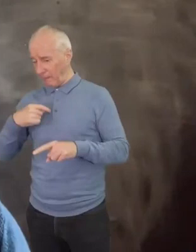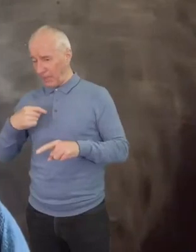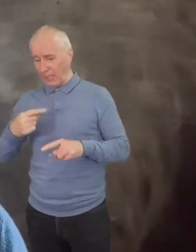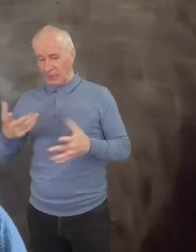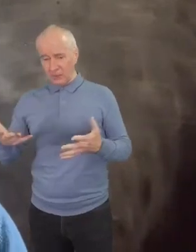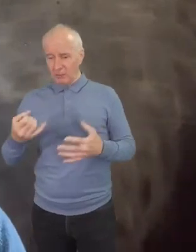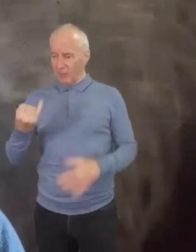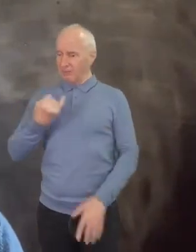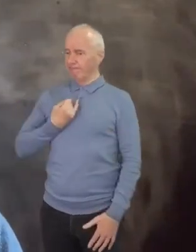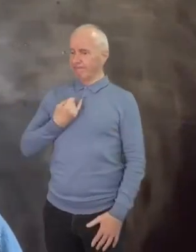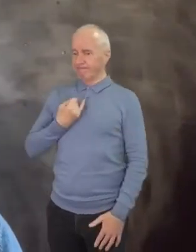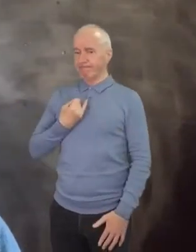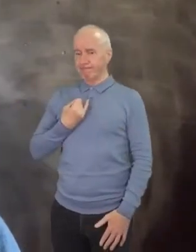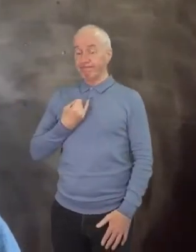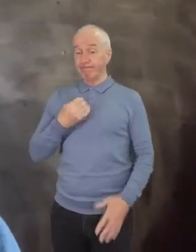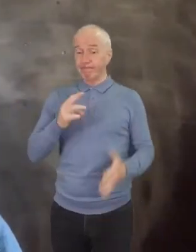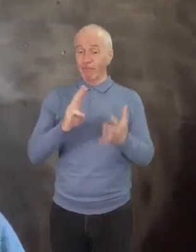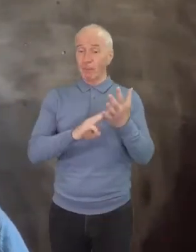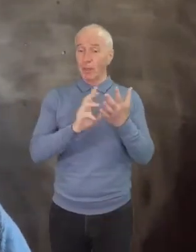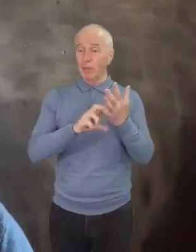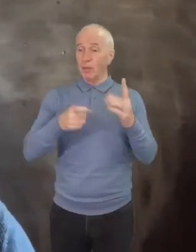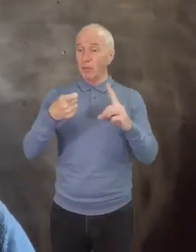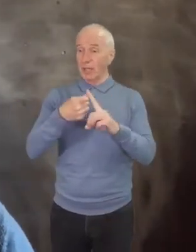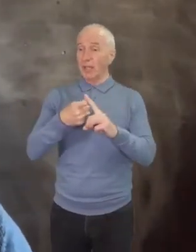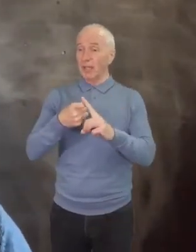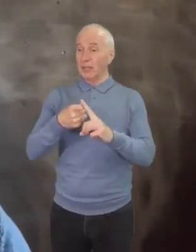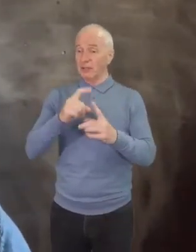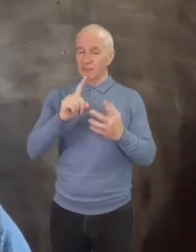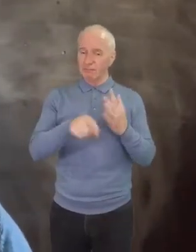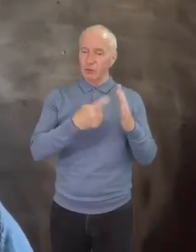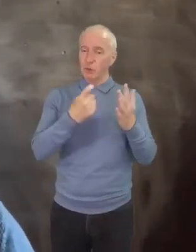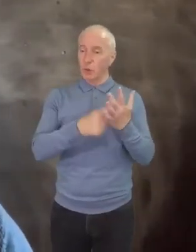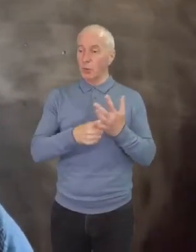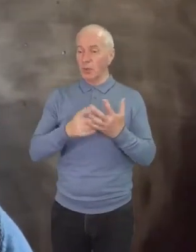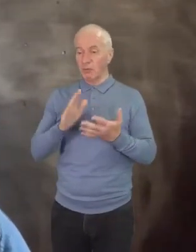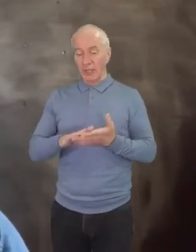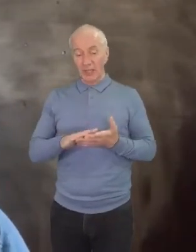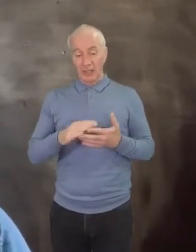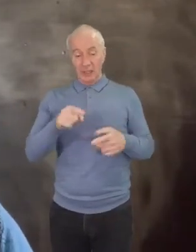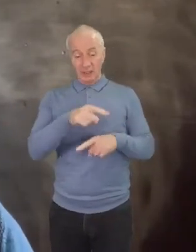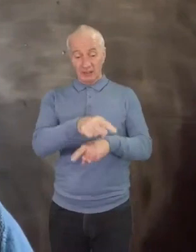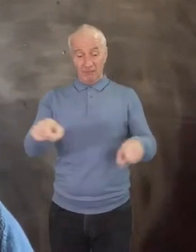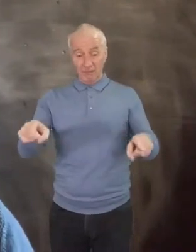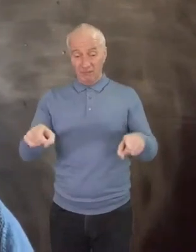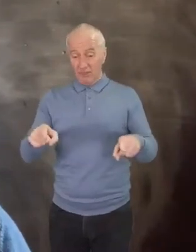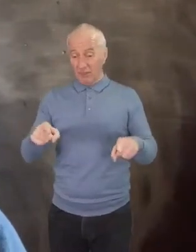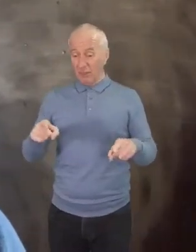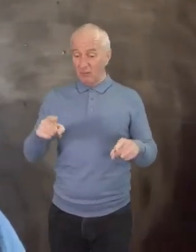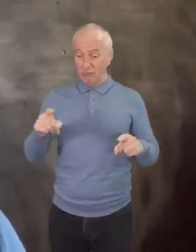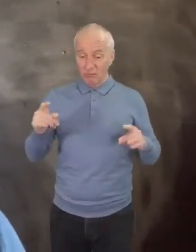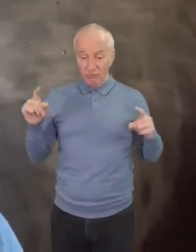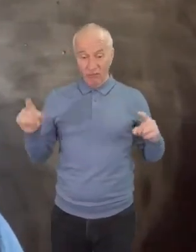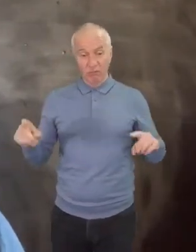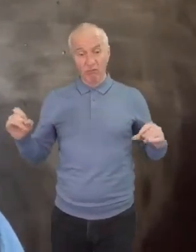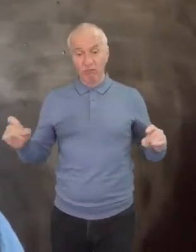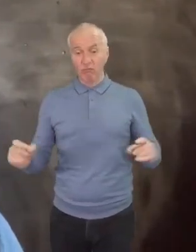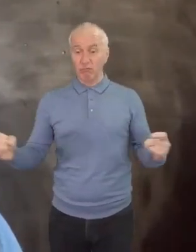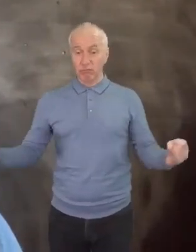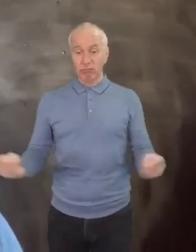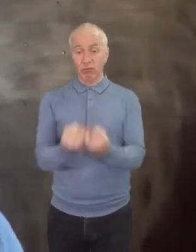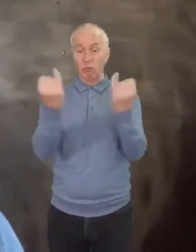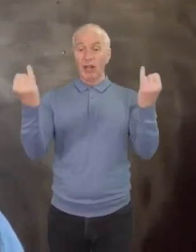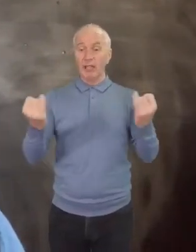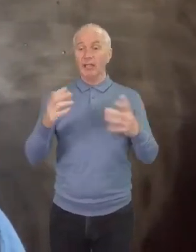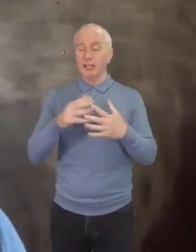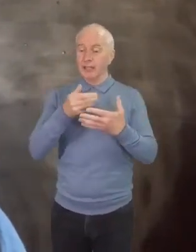Jr. said, A riot is the language of the unheard. And don't get me wrong, all violence is lamentable.